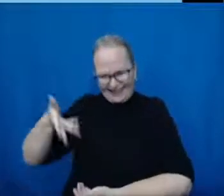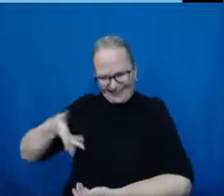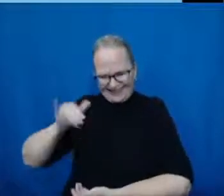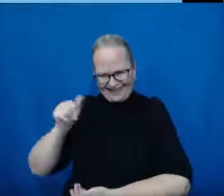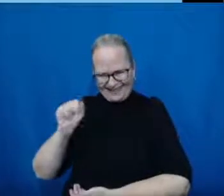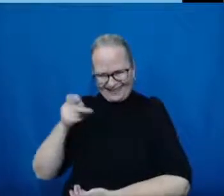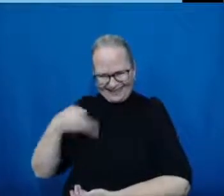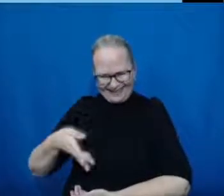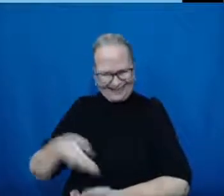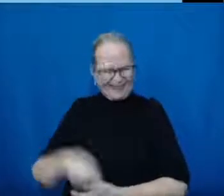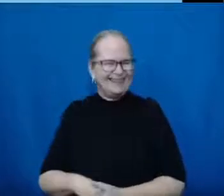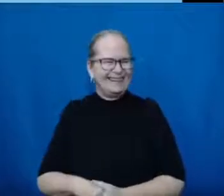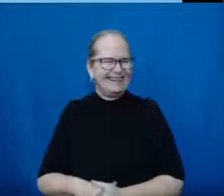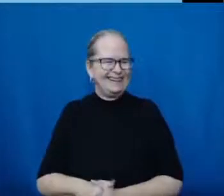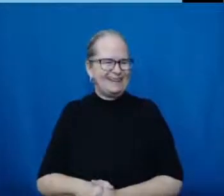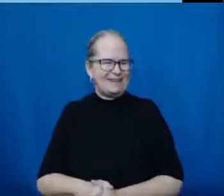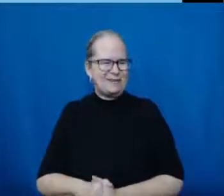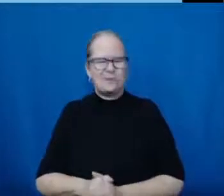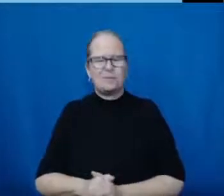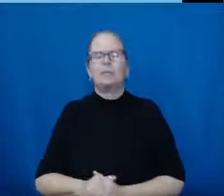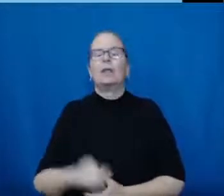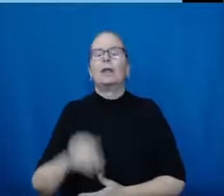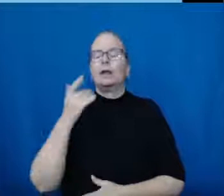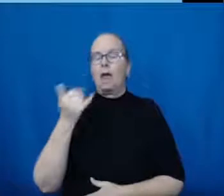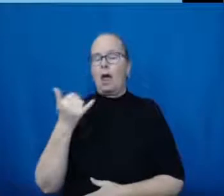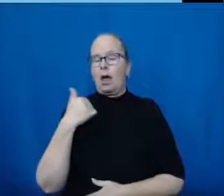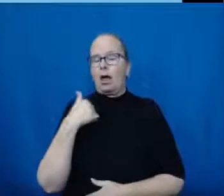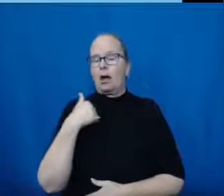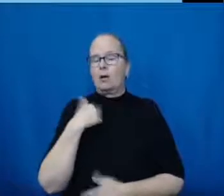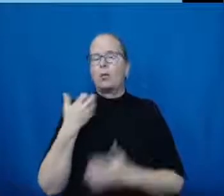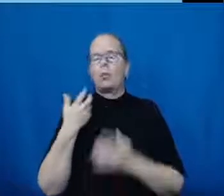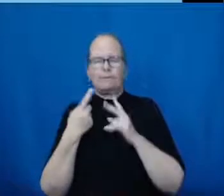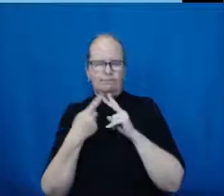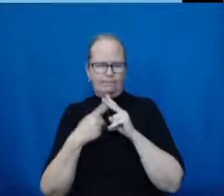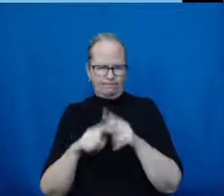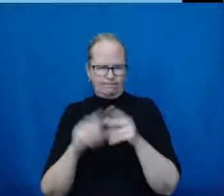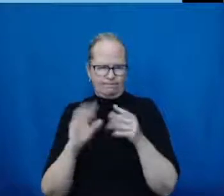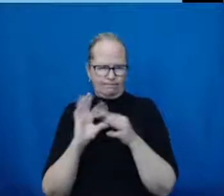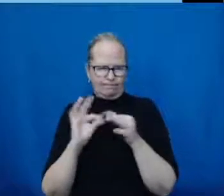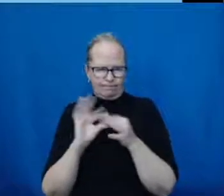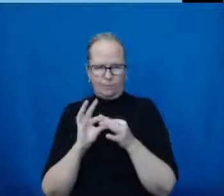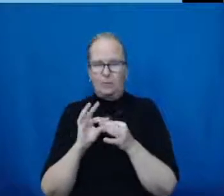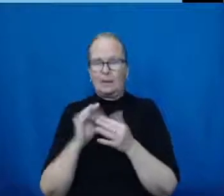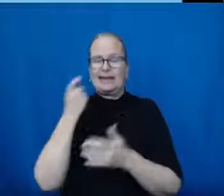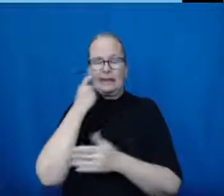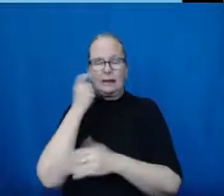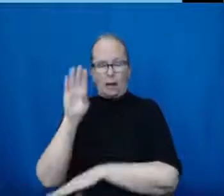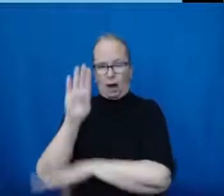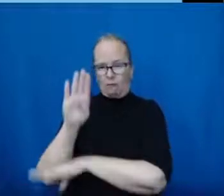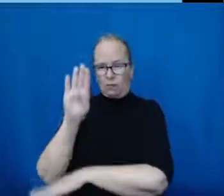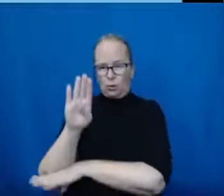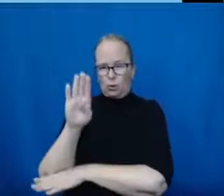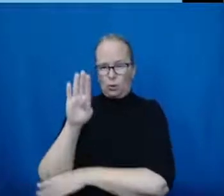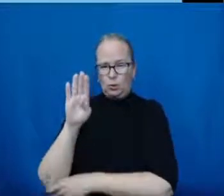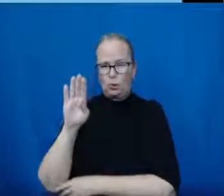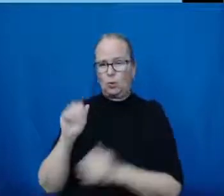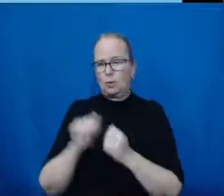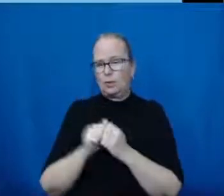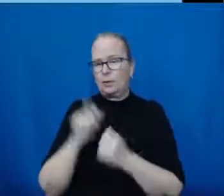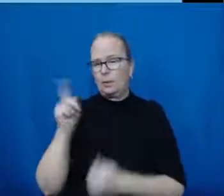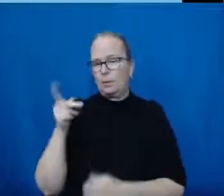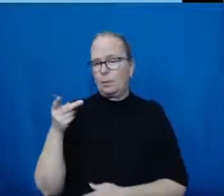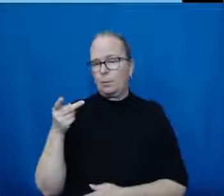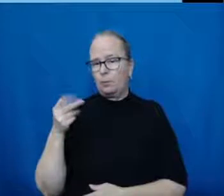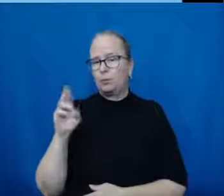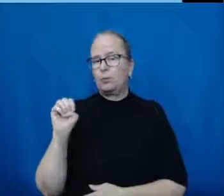know, we heard in the press conference this afternoon that there's a plan to try and the number one strategy that Minister